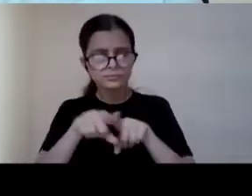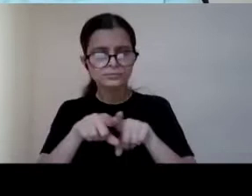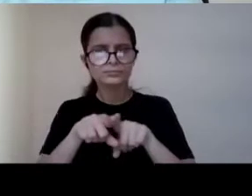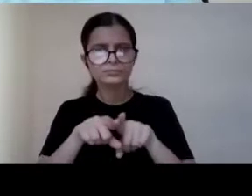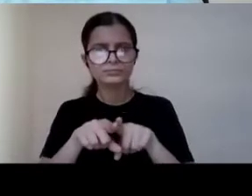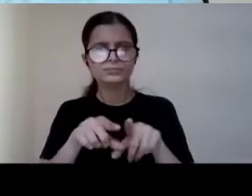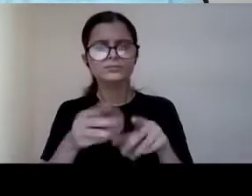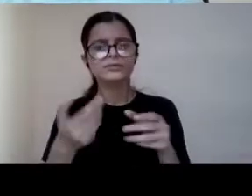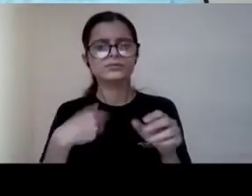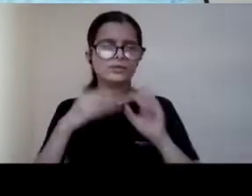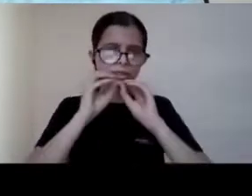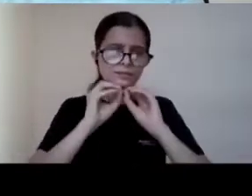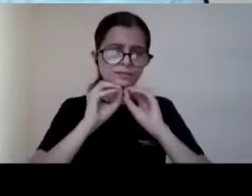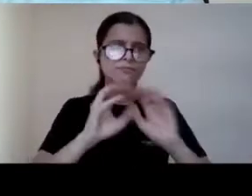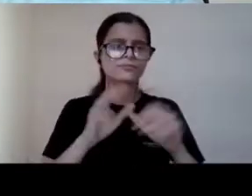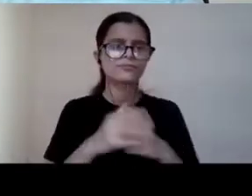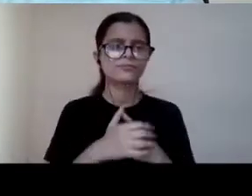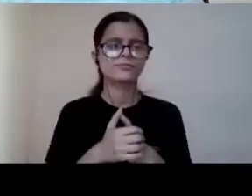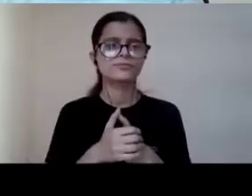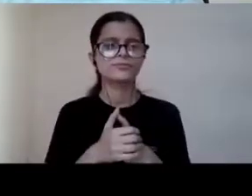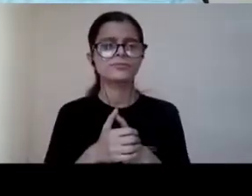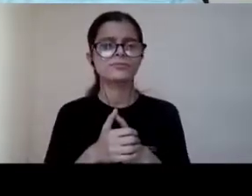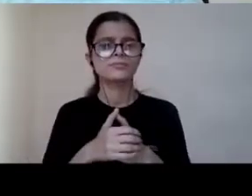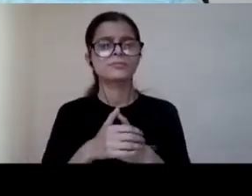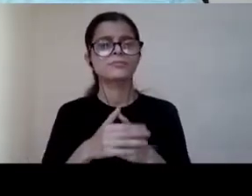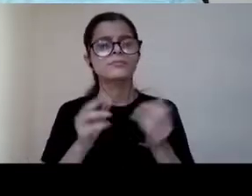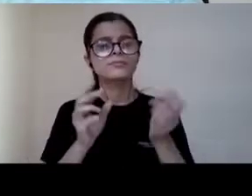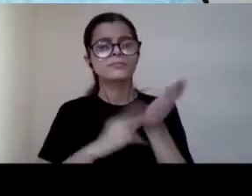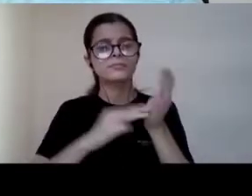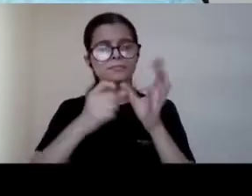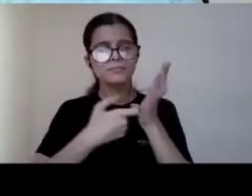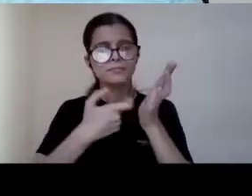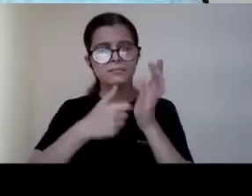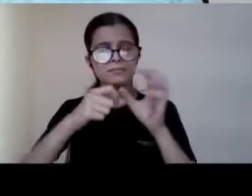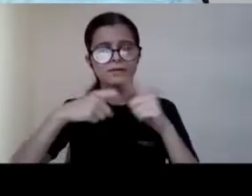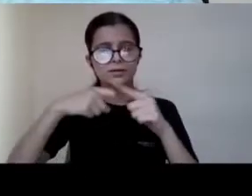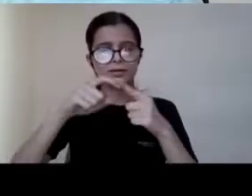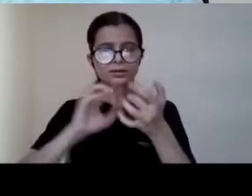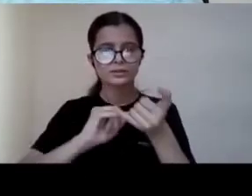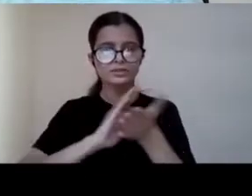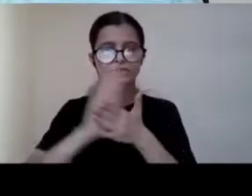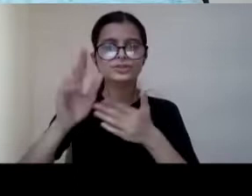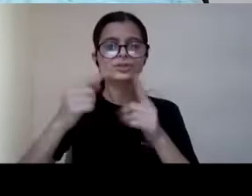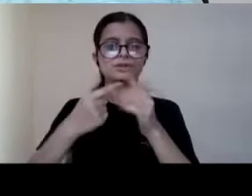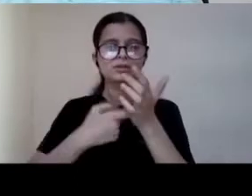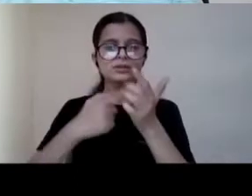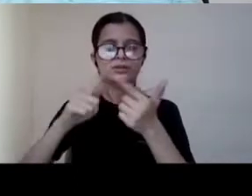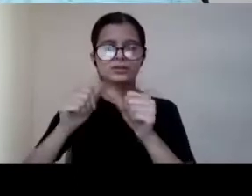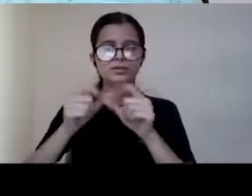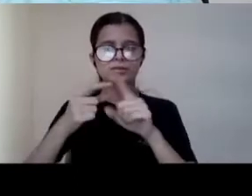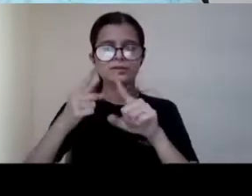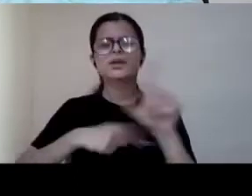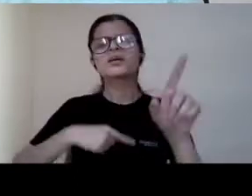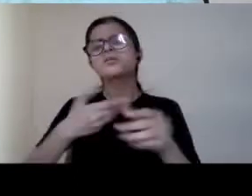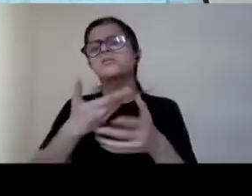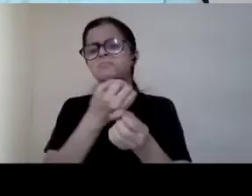informed that in 2013 the after a lot of negotiations